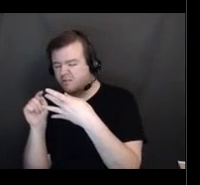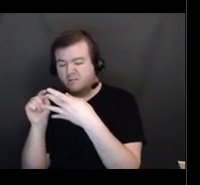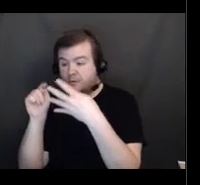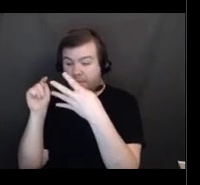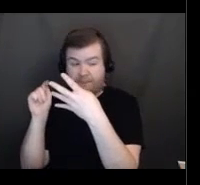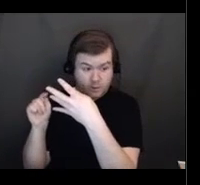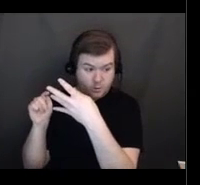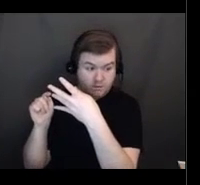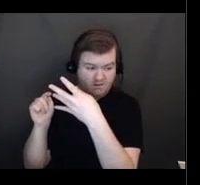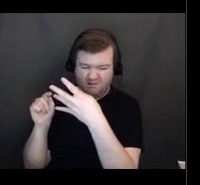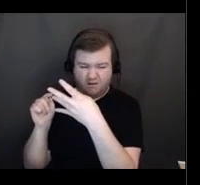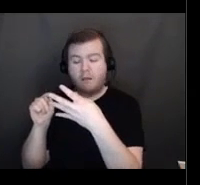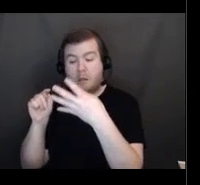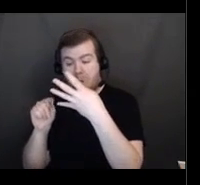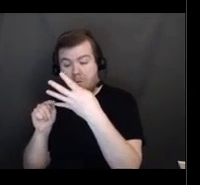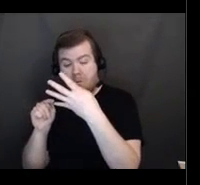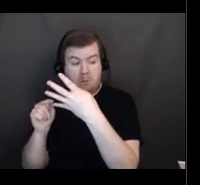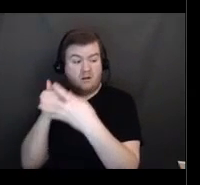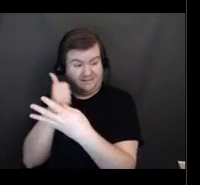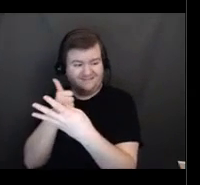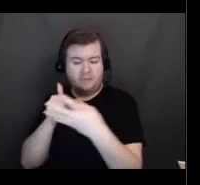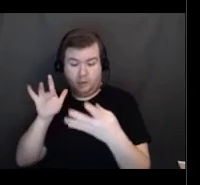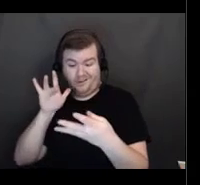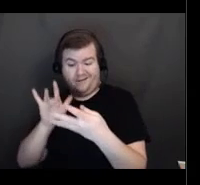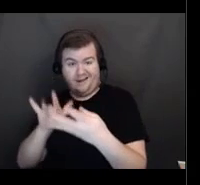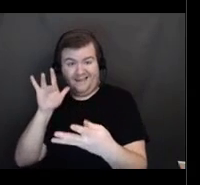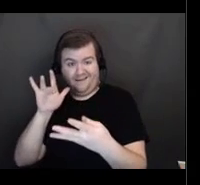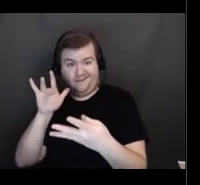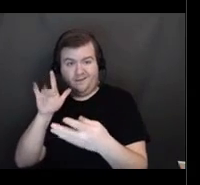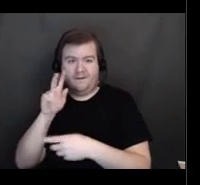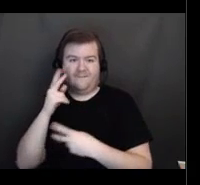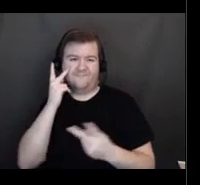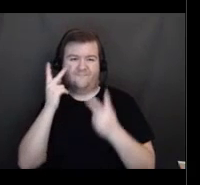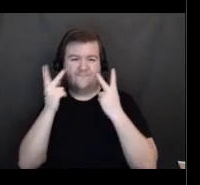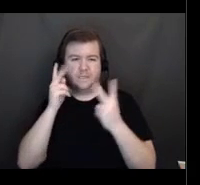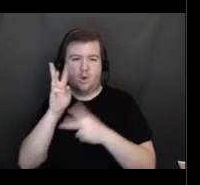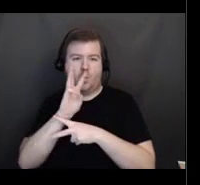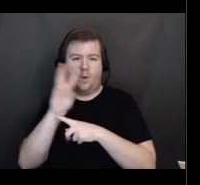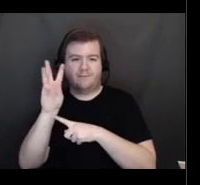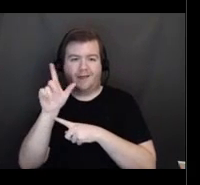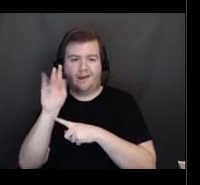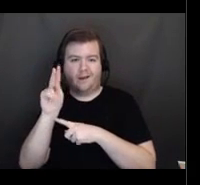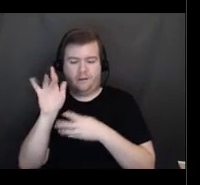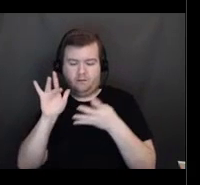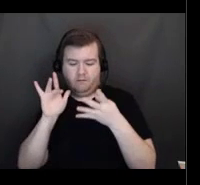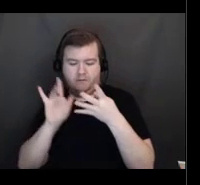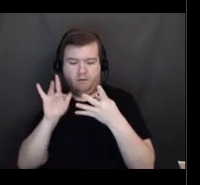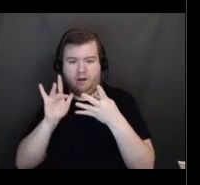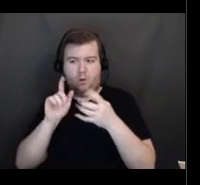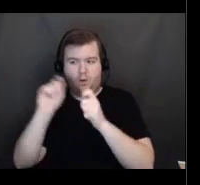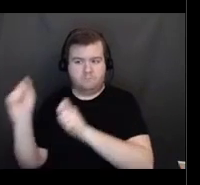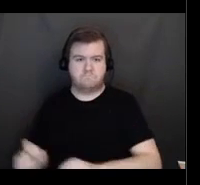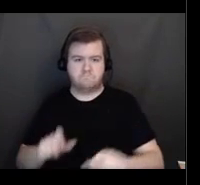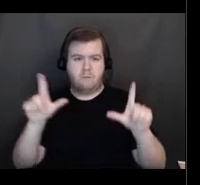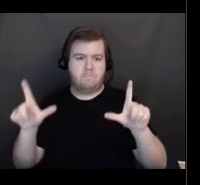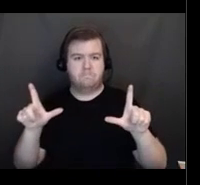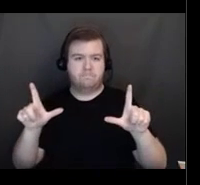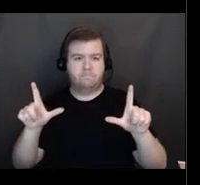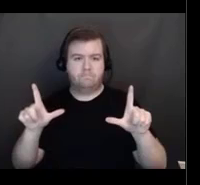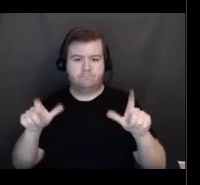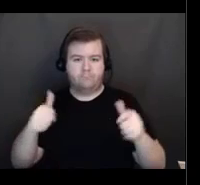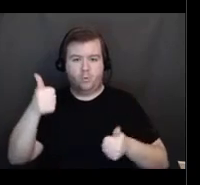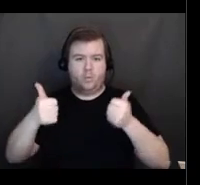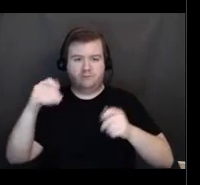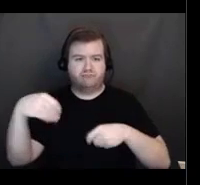visit website link and it will bring you to the provider you wish to schedule an